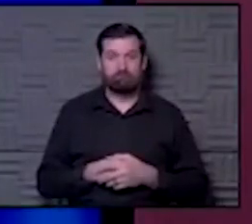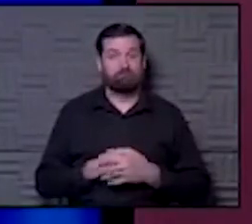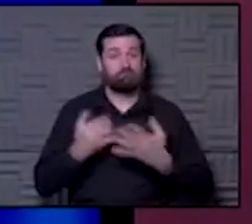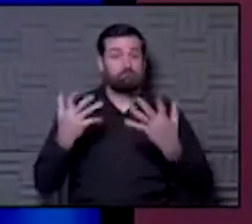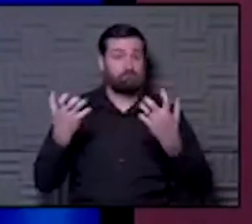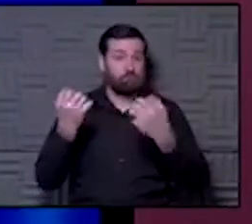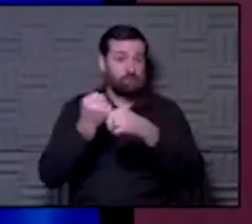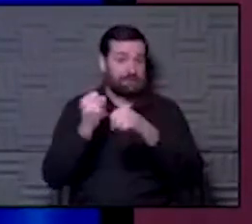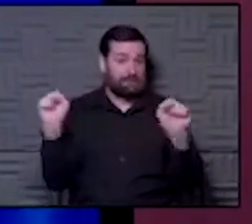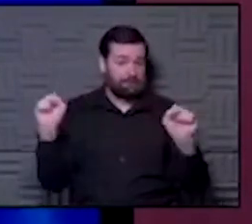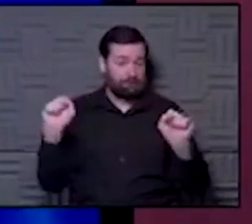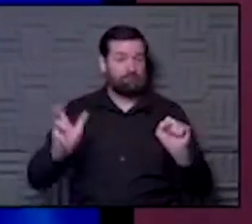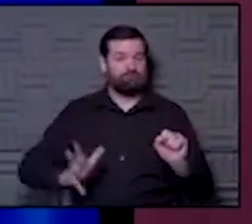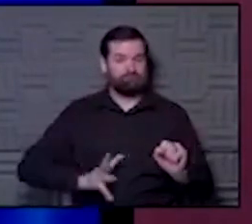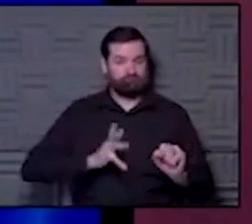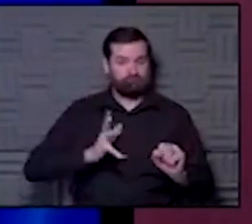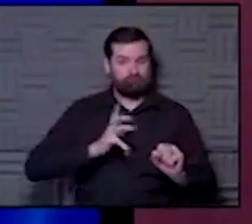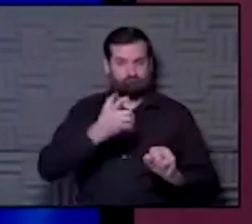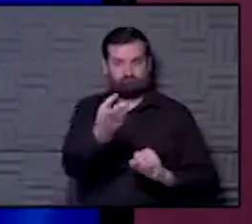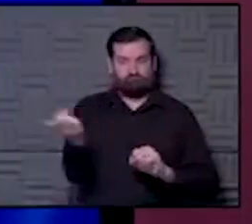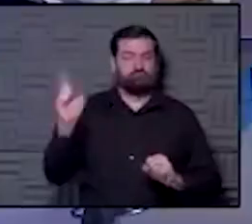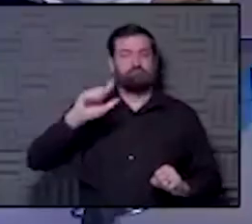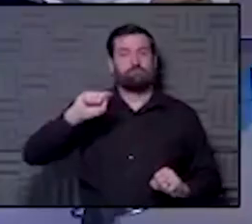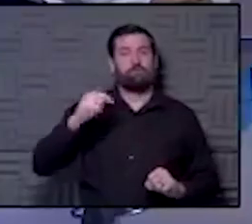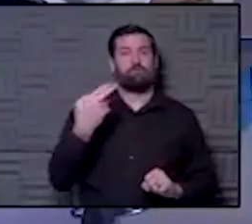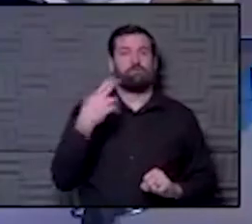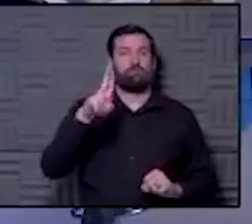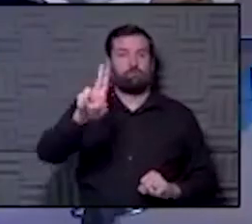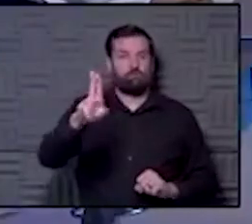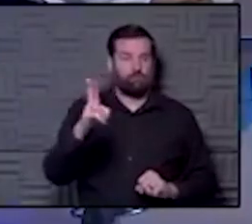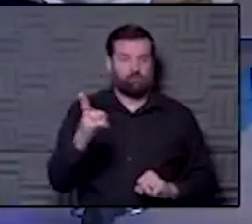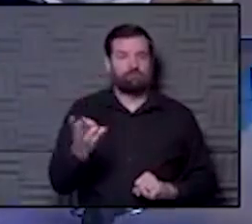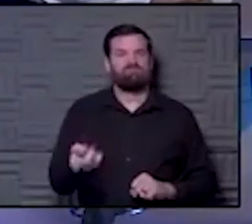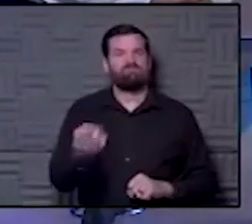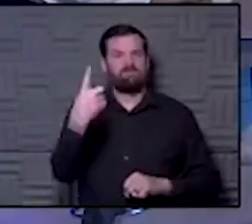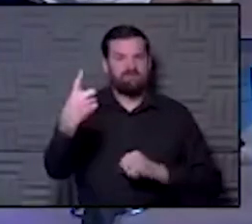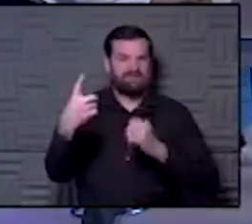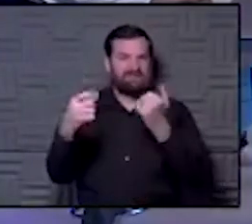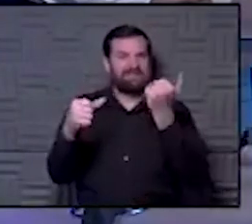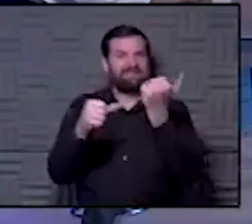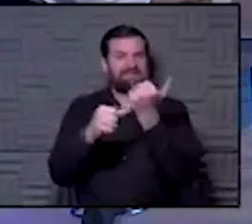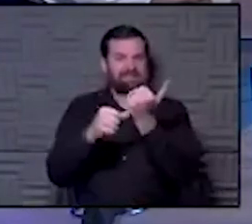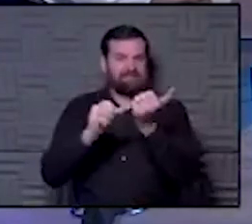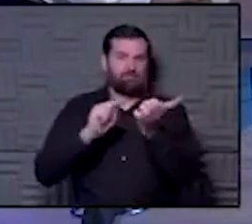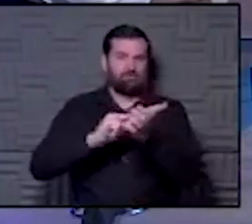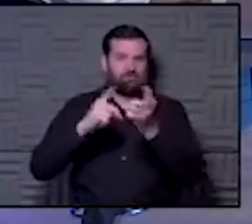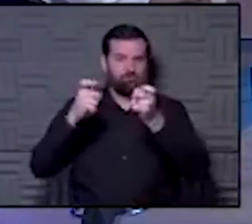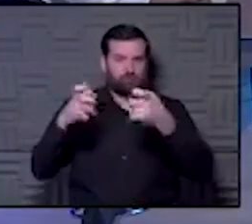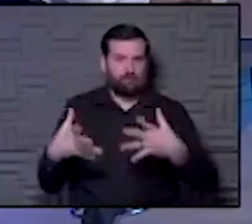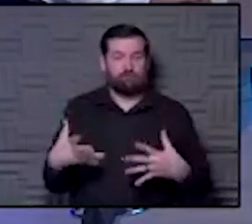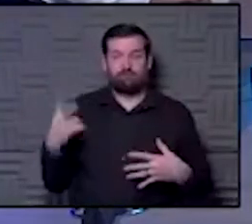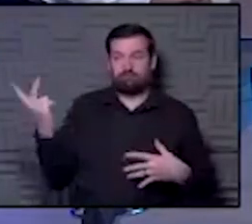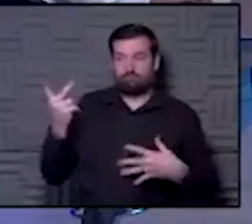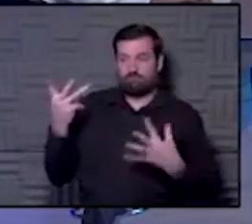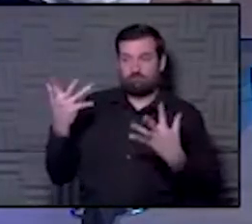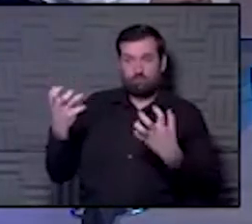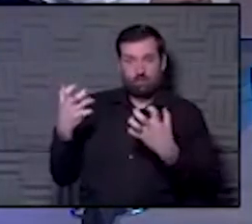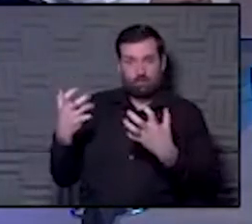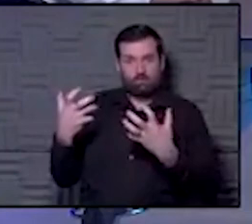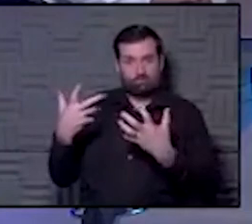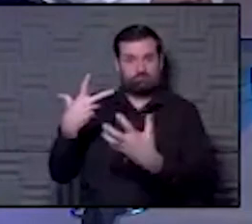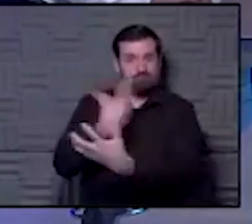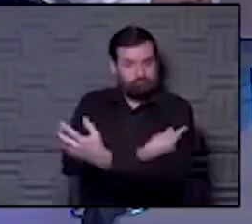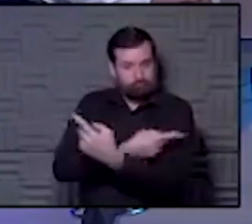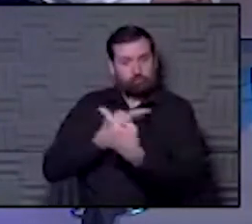be safe as we officially do this. Two is one of our outstanding assistant nursing directors, and Hawk and I wanted to get our shots during the update to